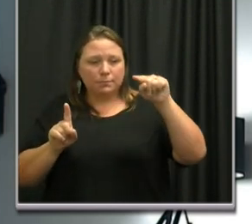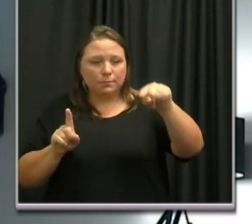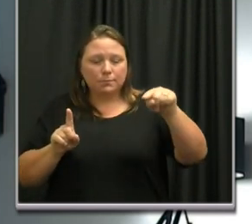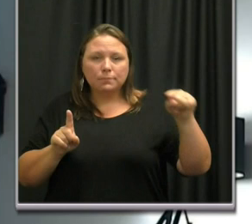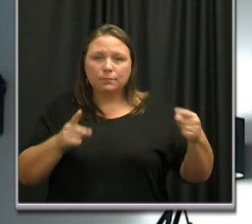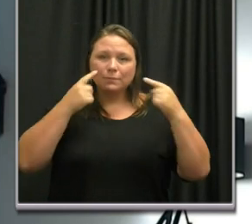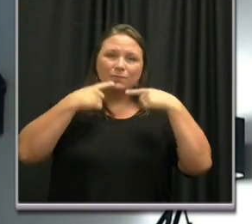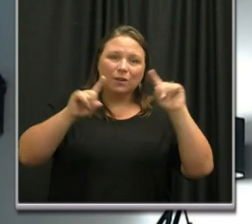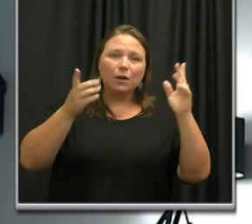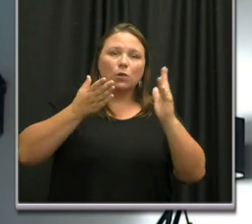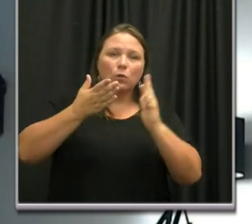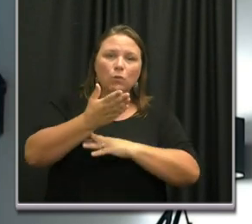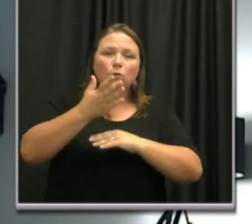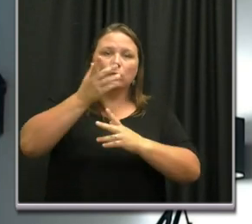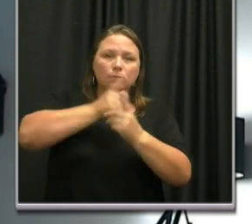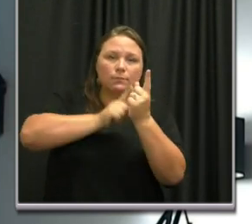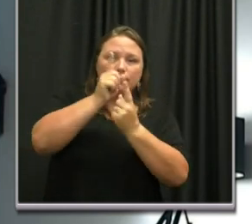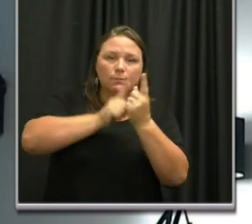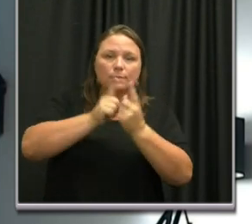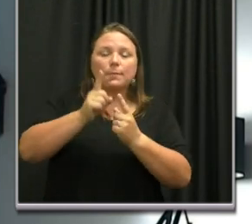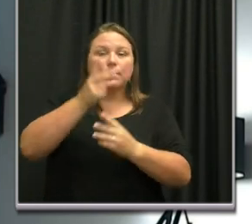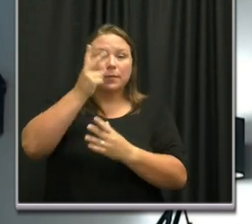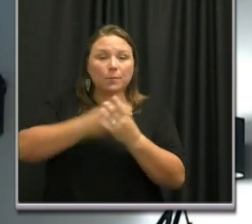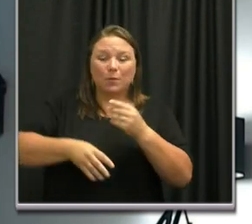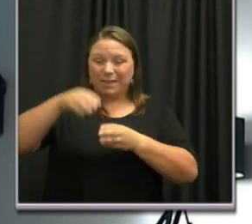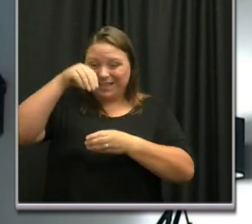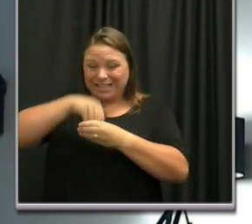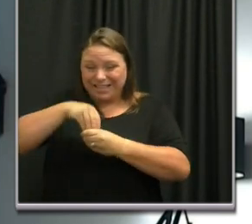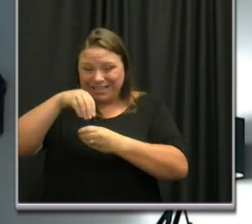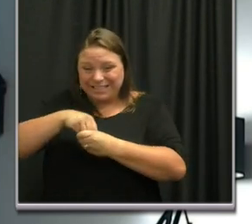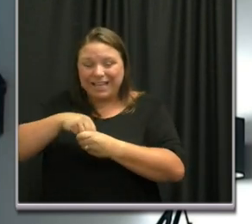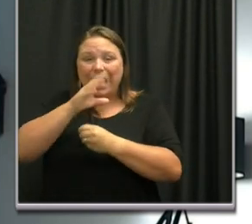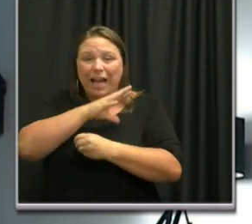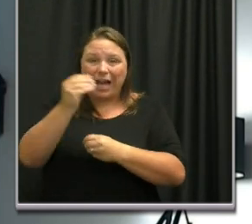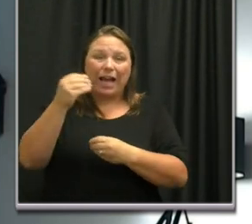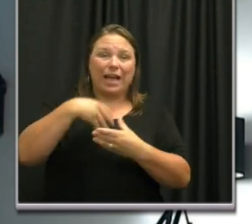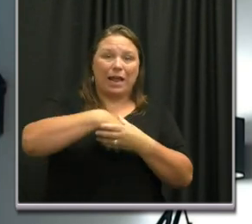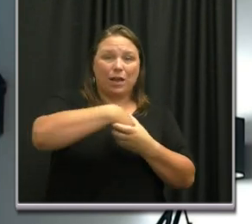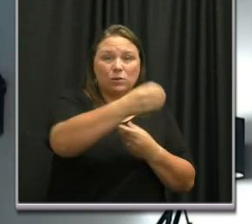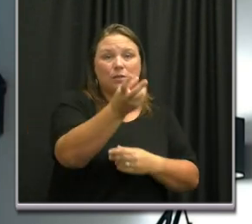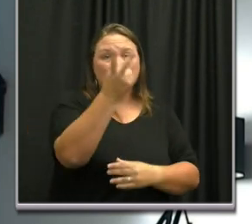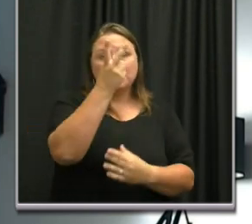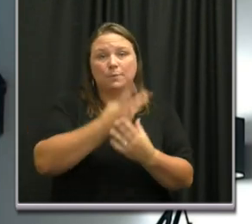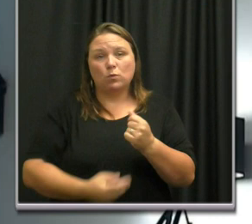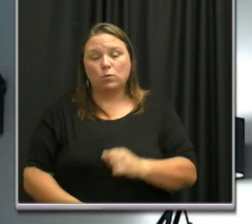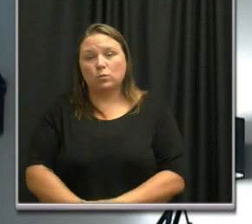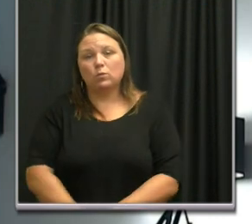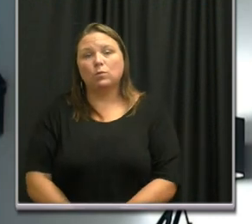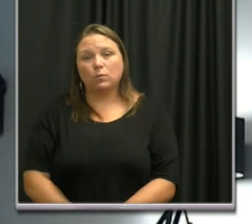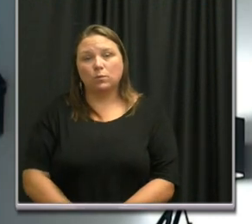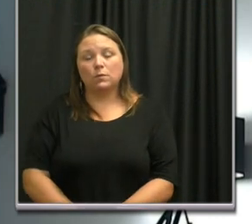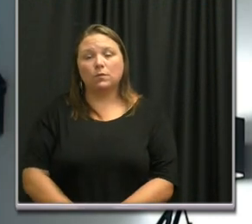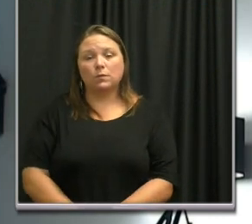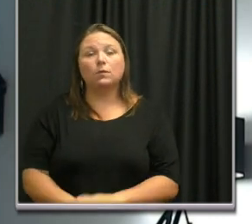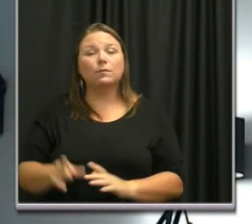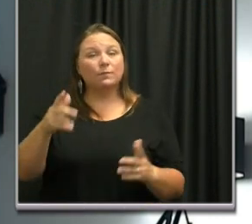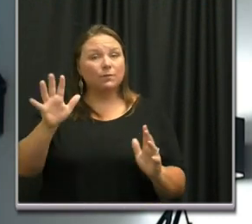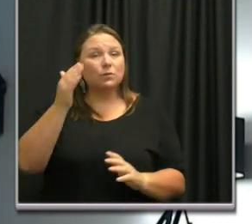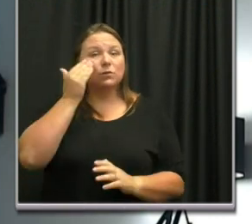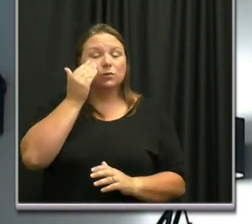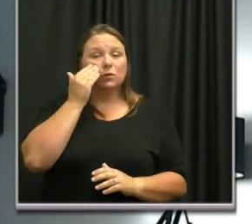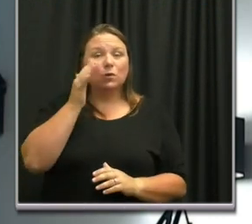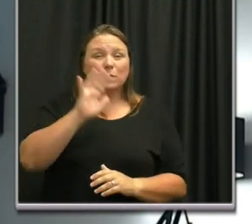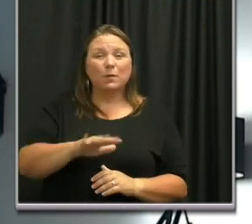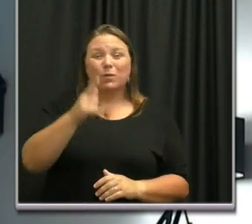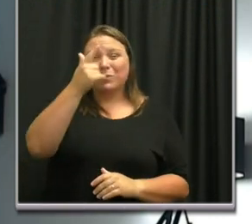prolonged personal contact, both indoors and outdoors. You know that at least a